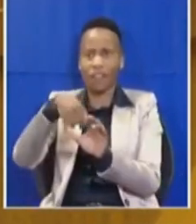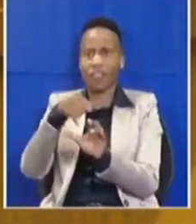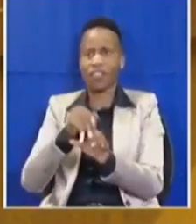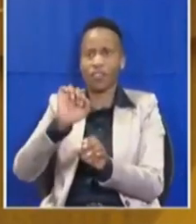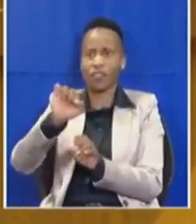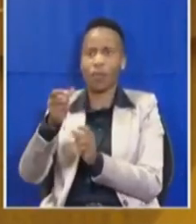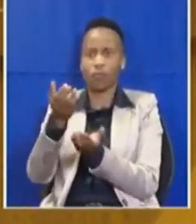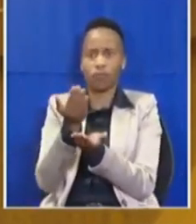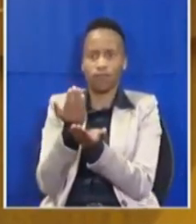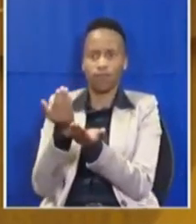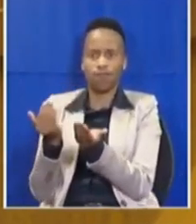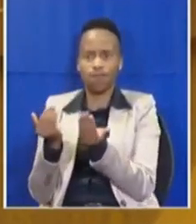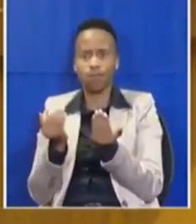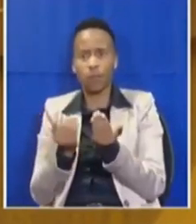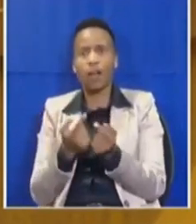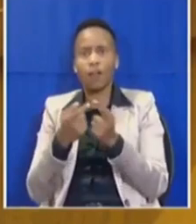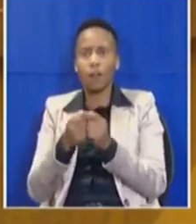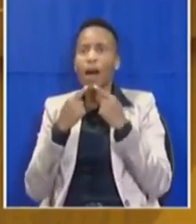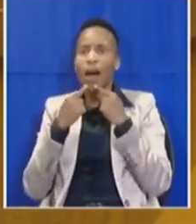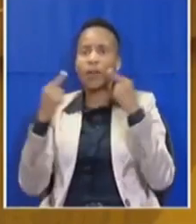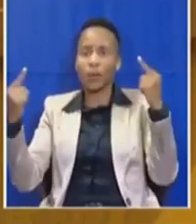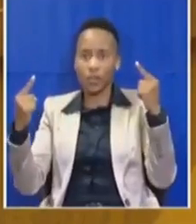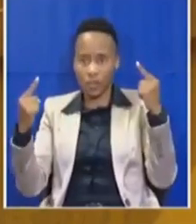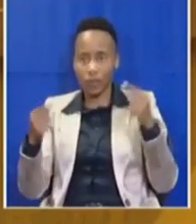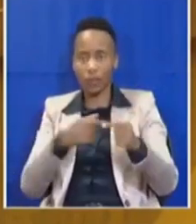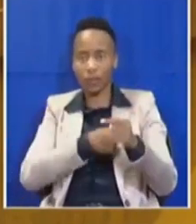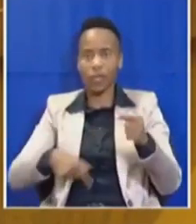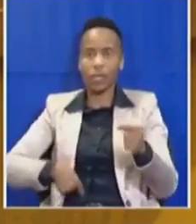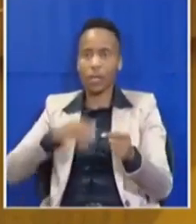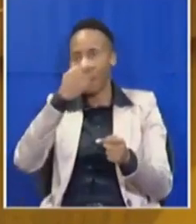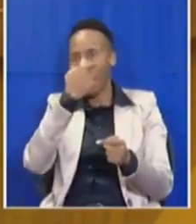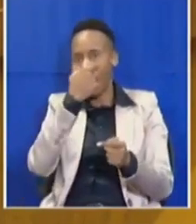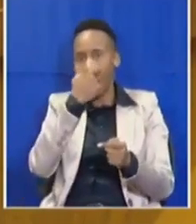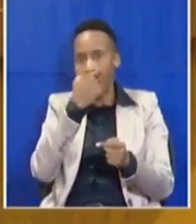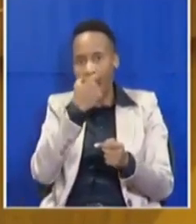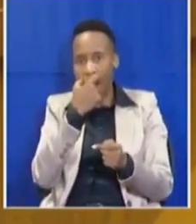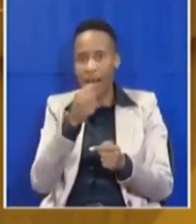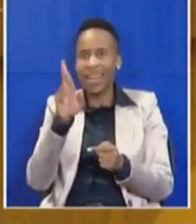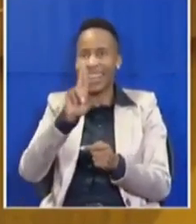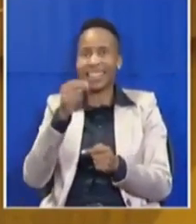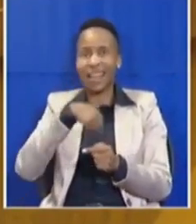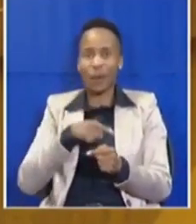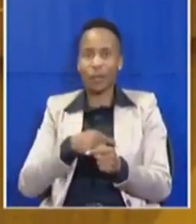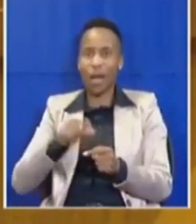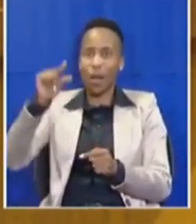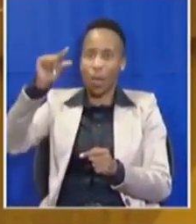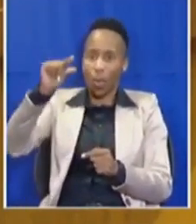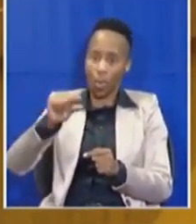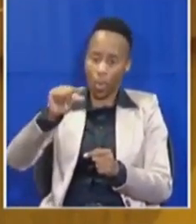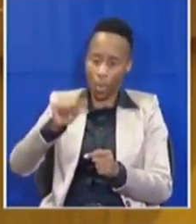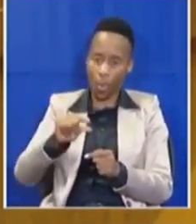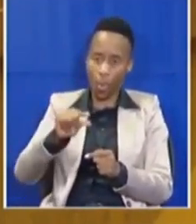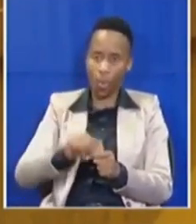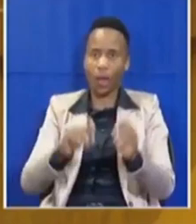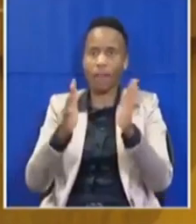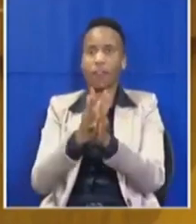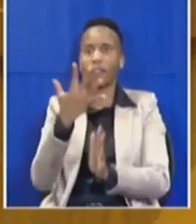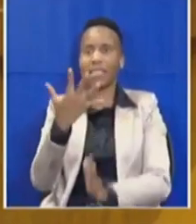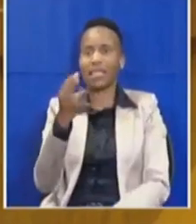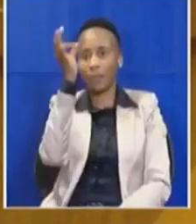You know, since the announcement of President Ramaphosa, our rent has already depreciated by 15%.